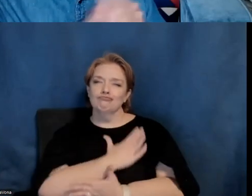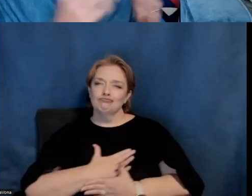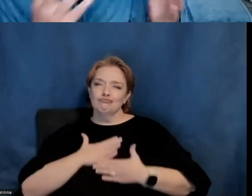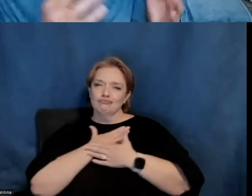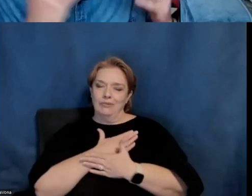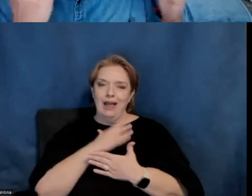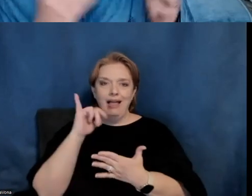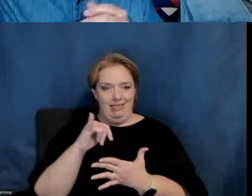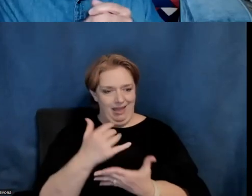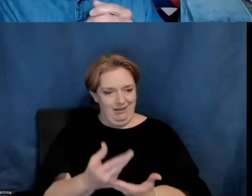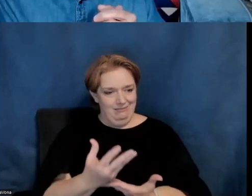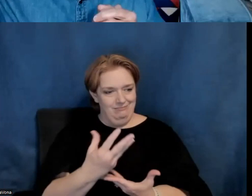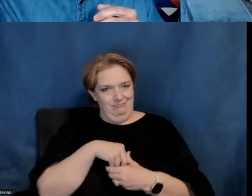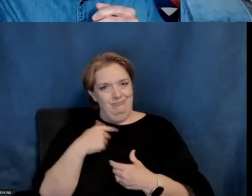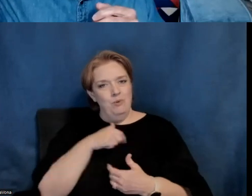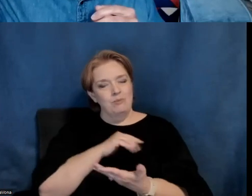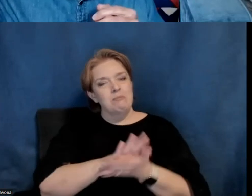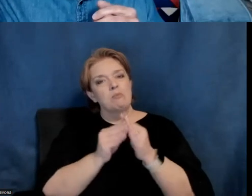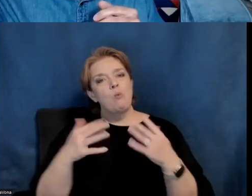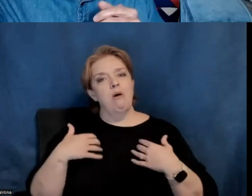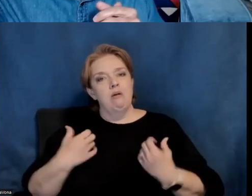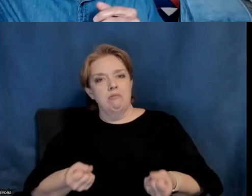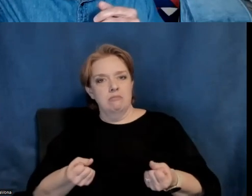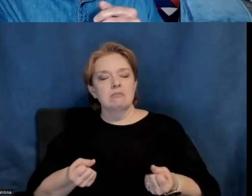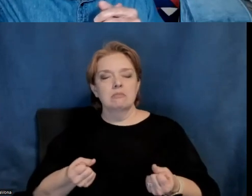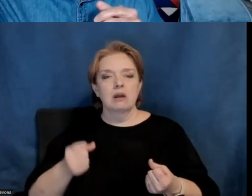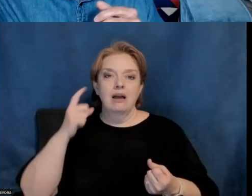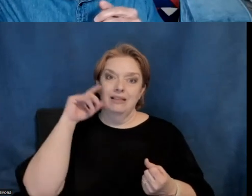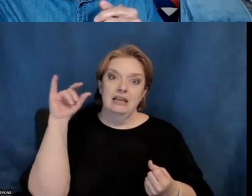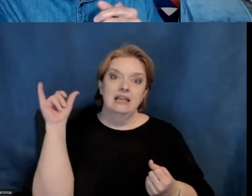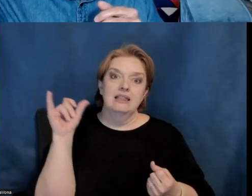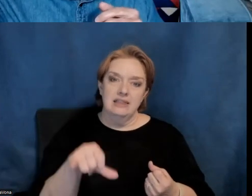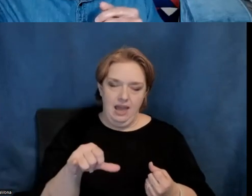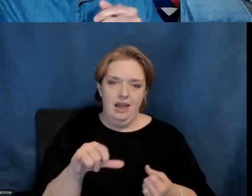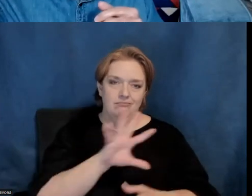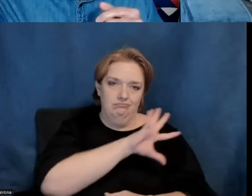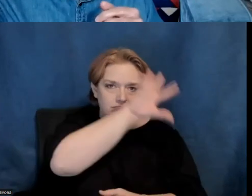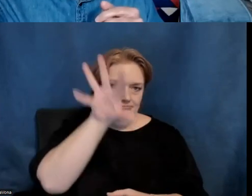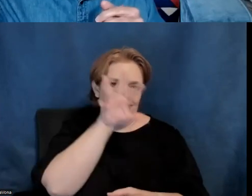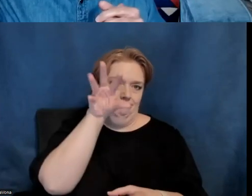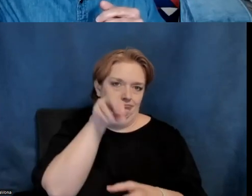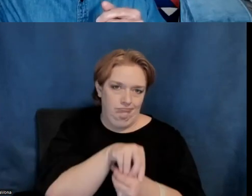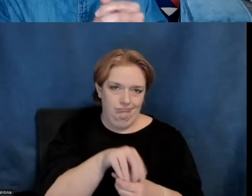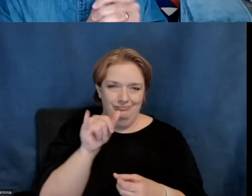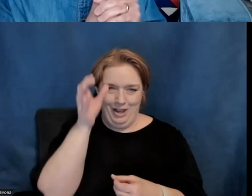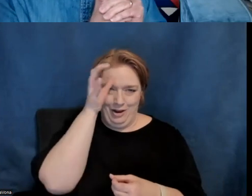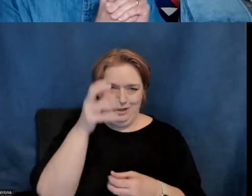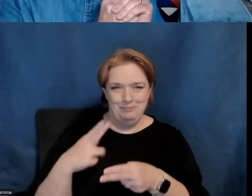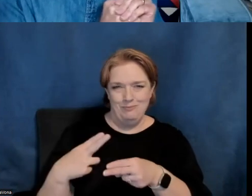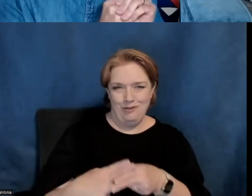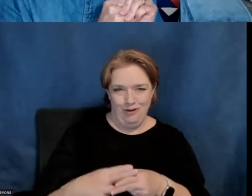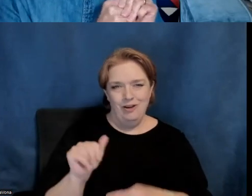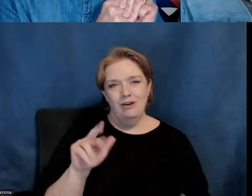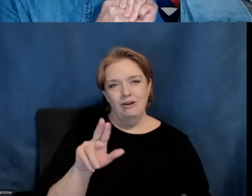actually make us healthy and well. And, uh, and that for us, I think is all encompassed within the idea of artful living and, you know, uh,